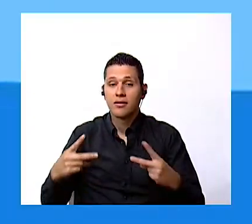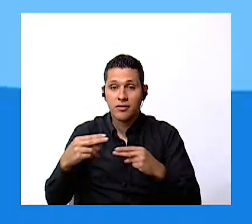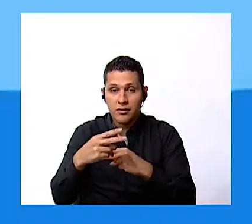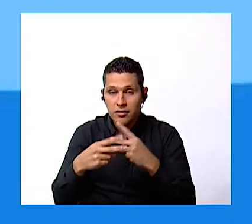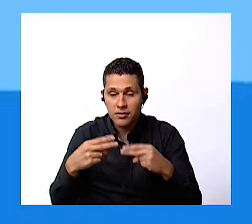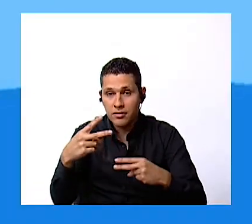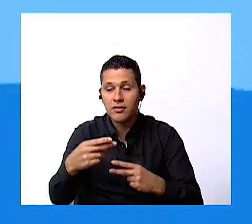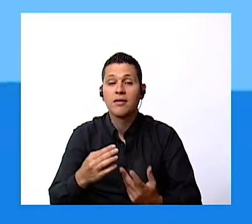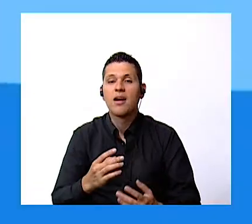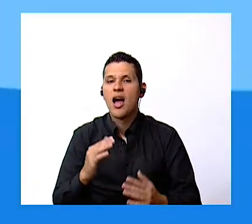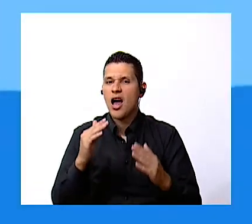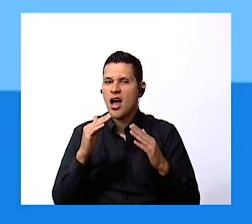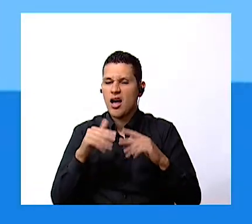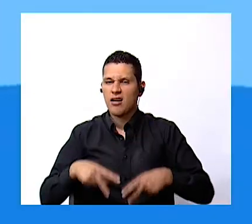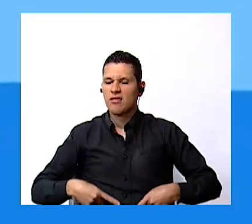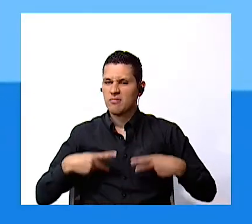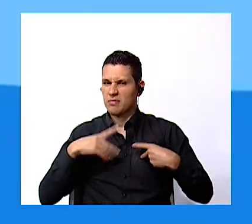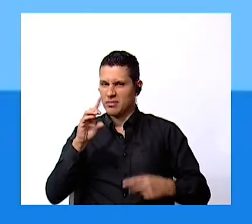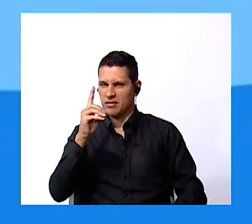crabs ocean